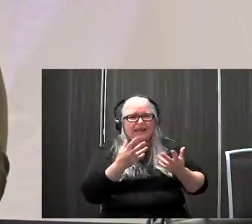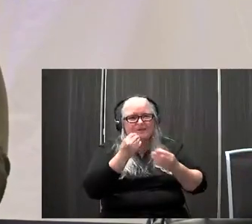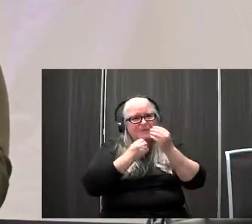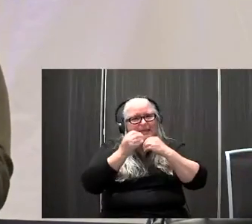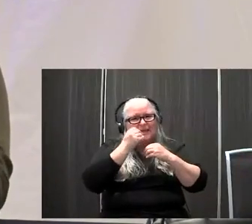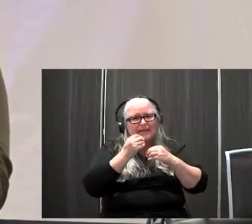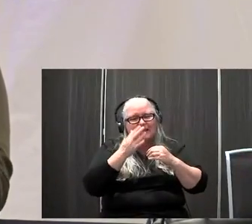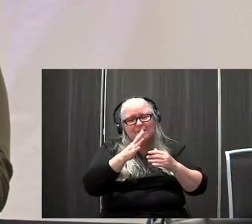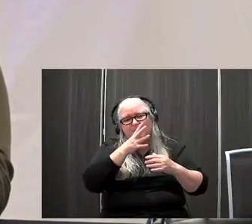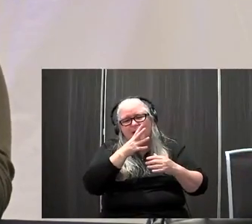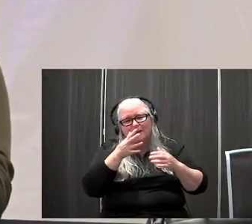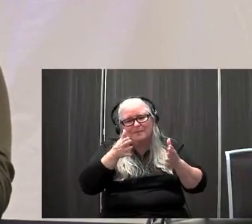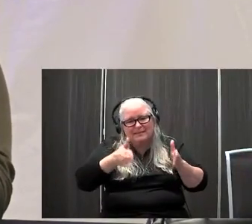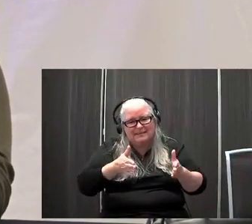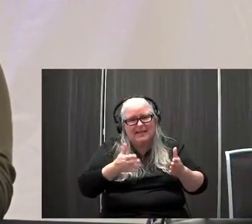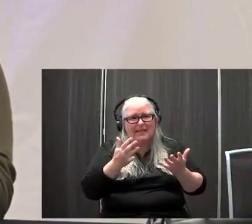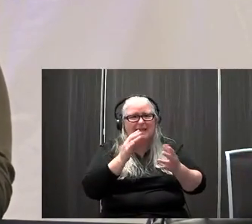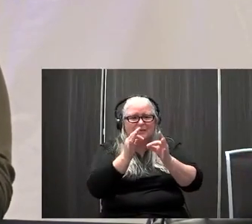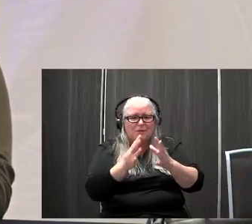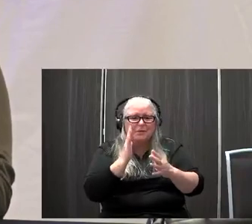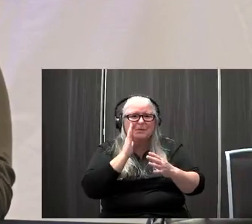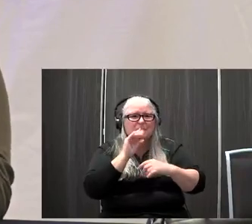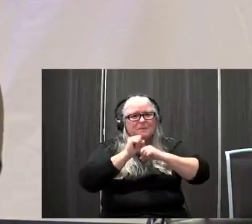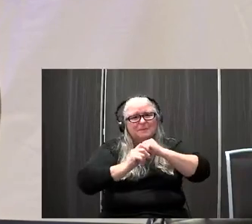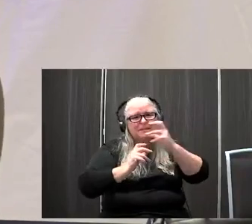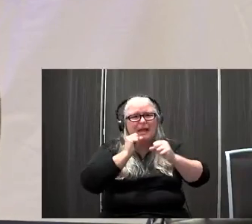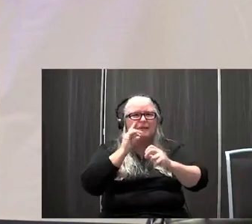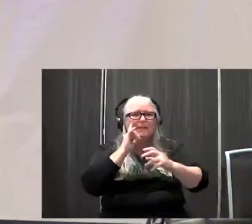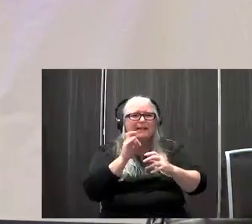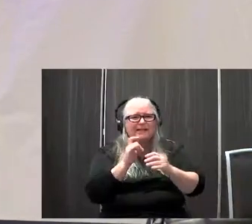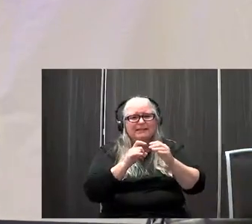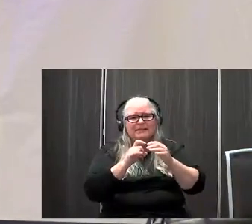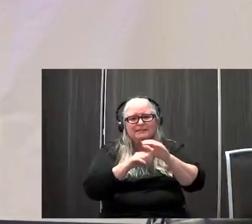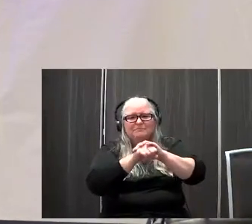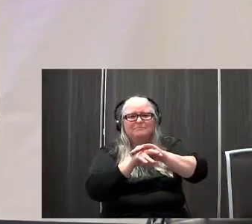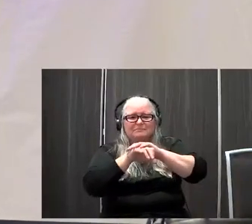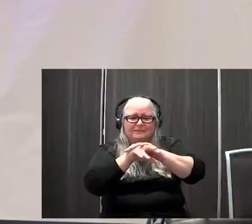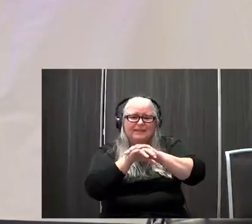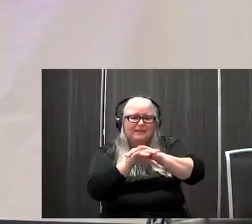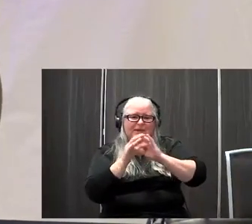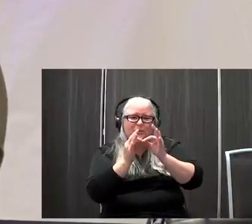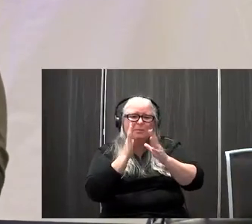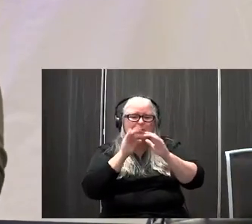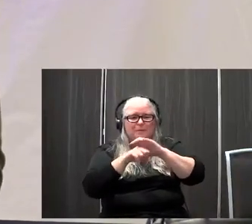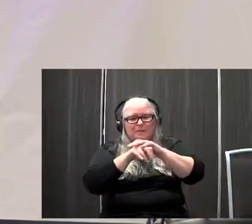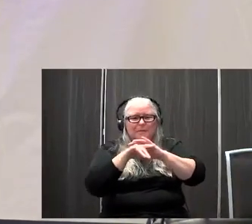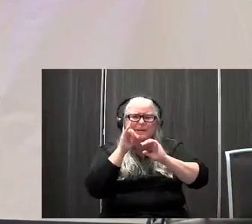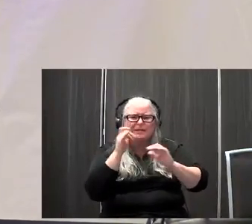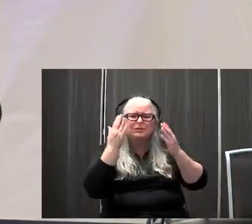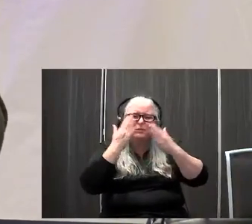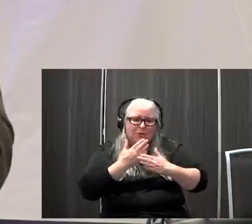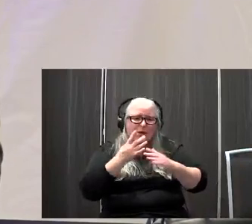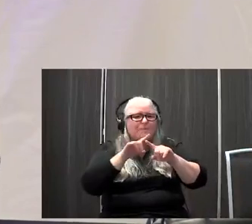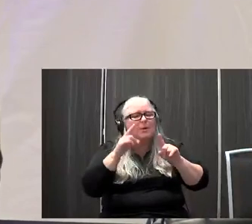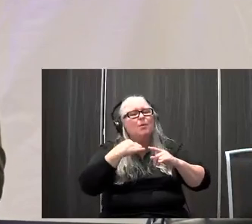sing songs or we've had interpreters that will sign because it's dark into their hands and those types of things. Um, but we are watching